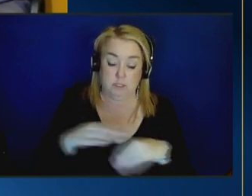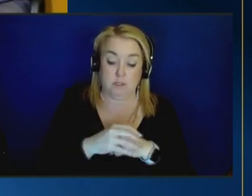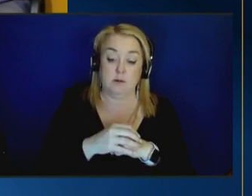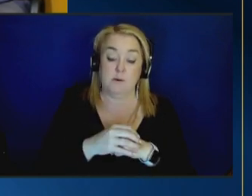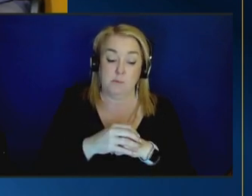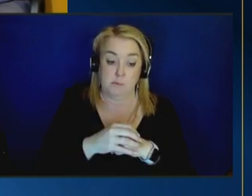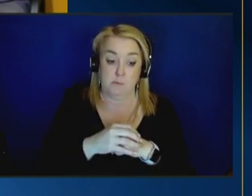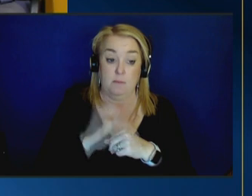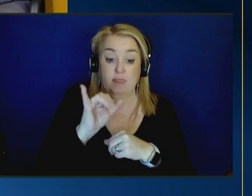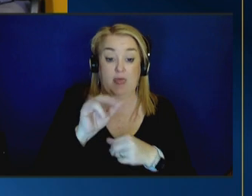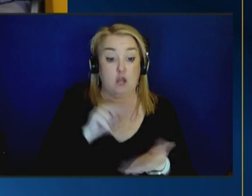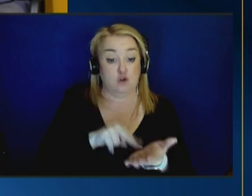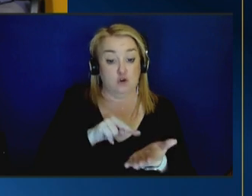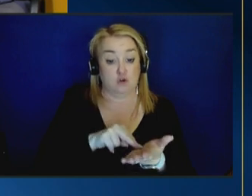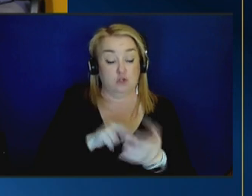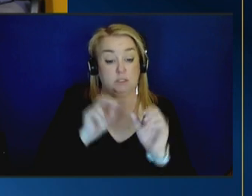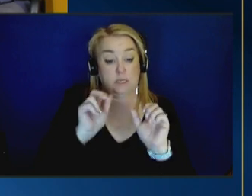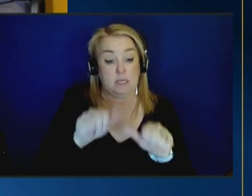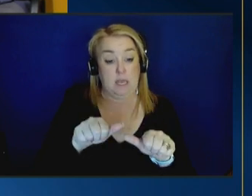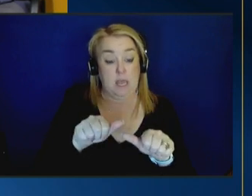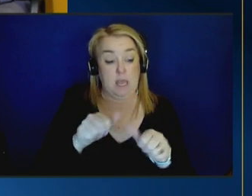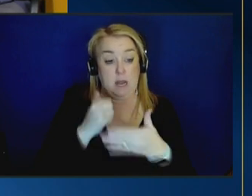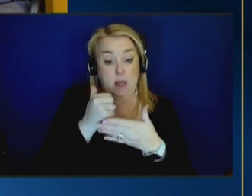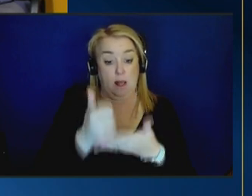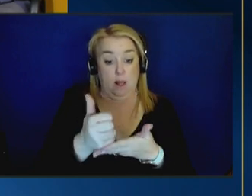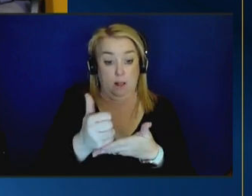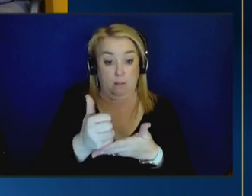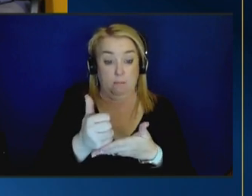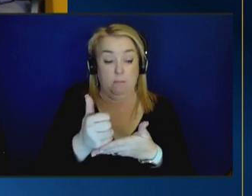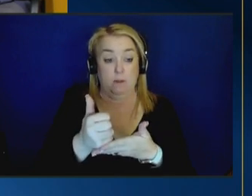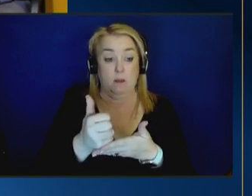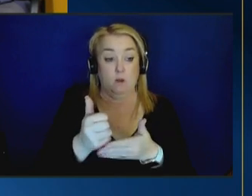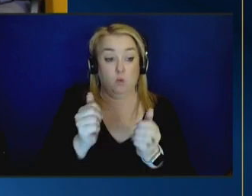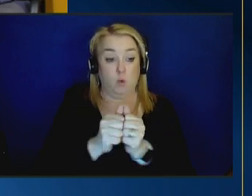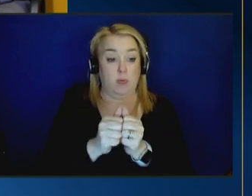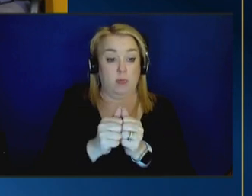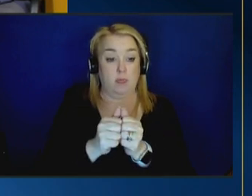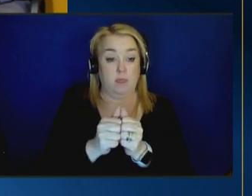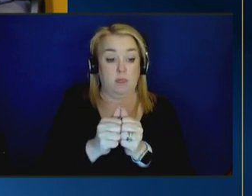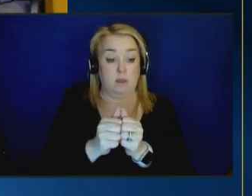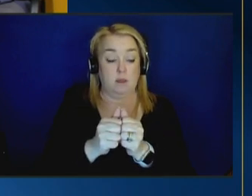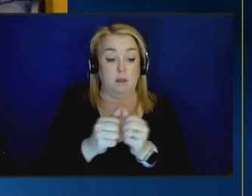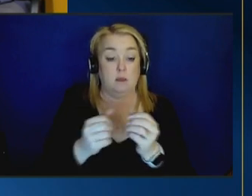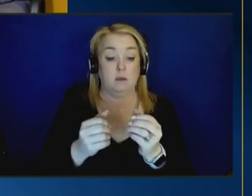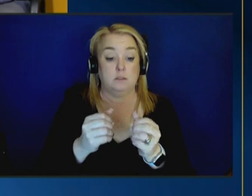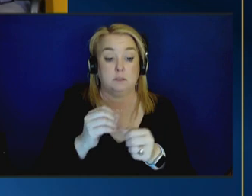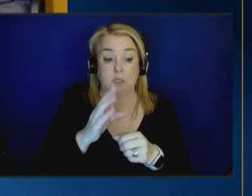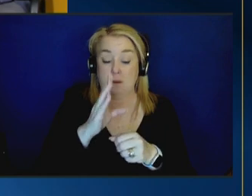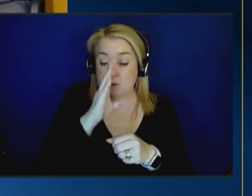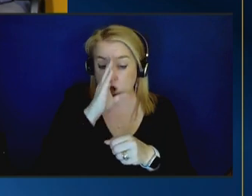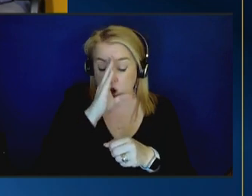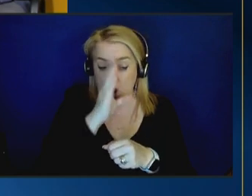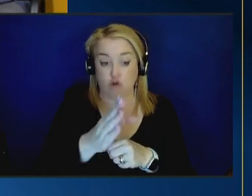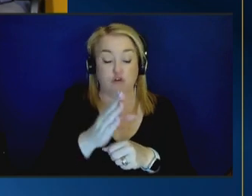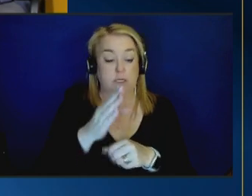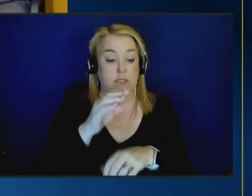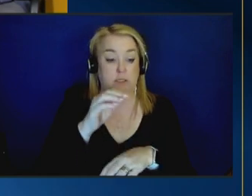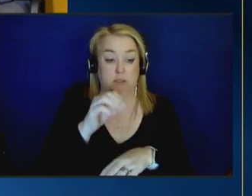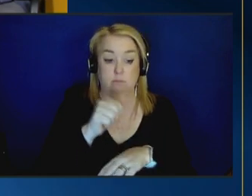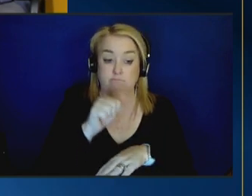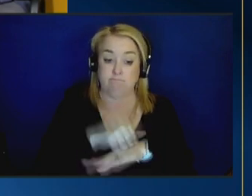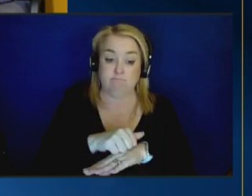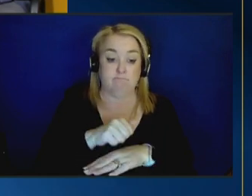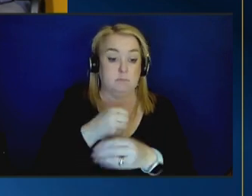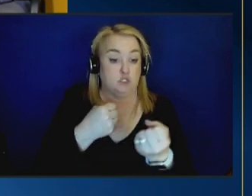that nurse can provide are some very concrete supports for that mother and or father